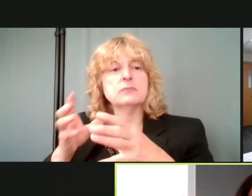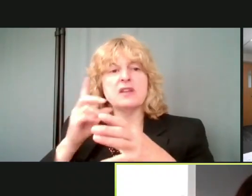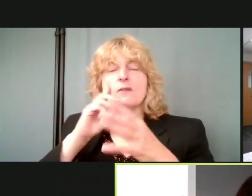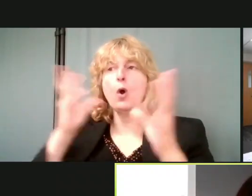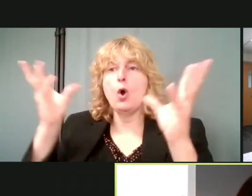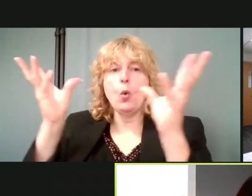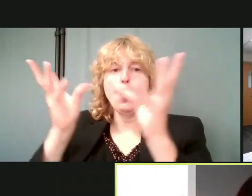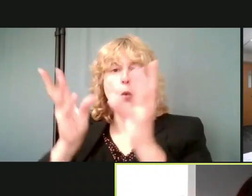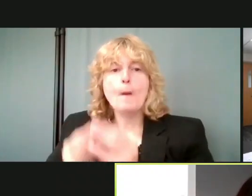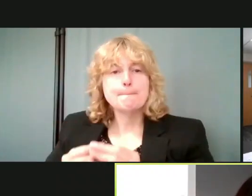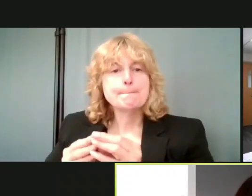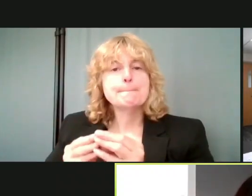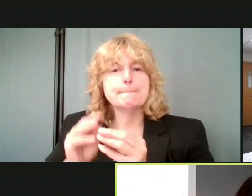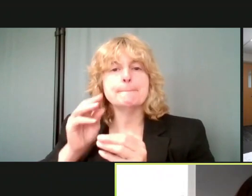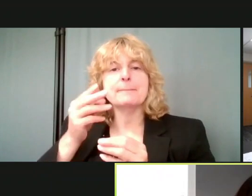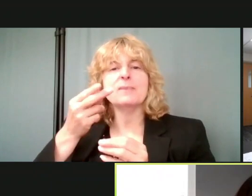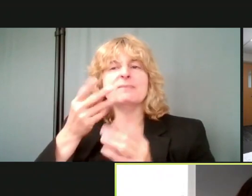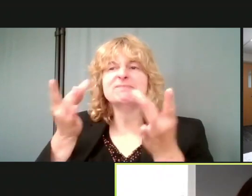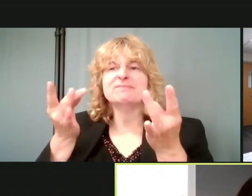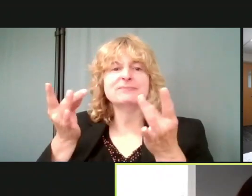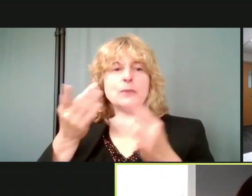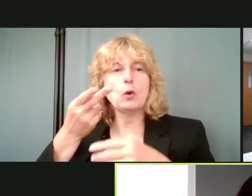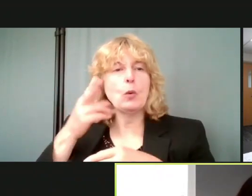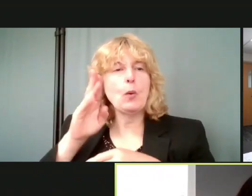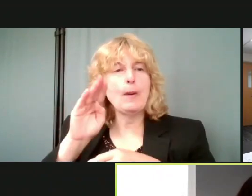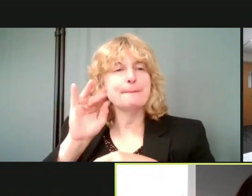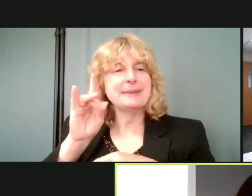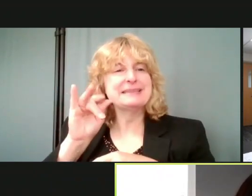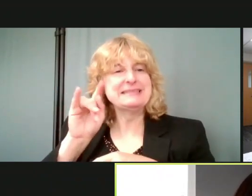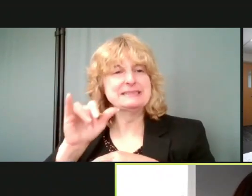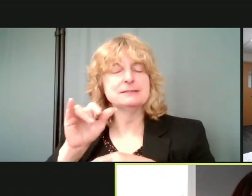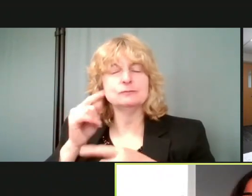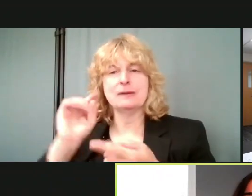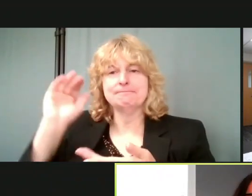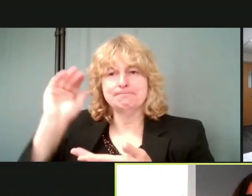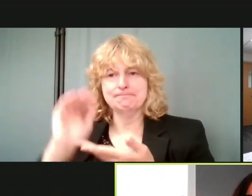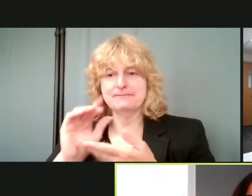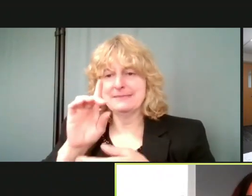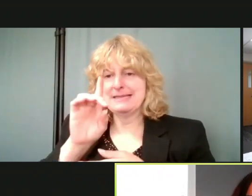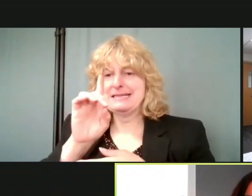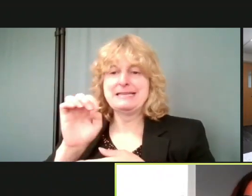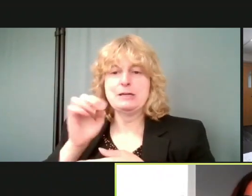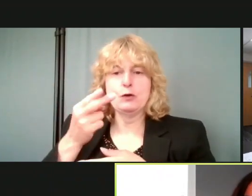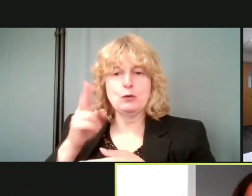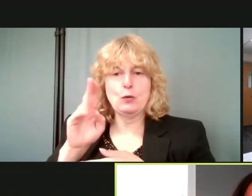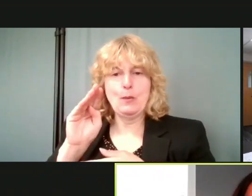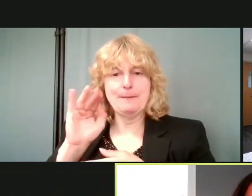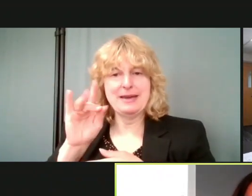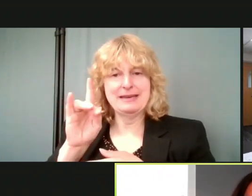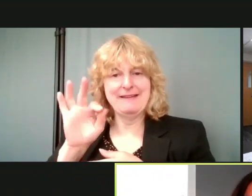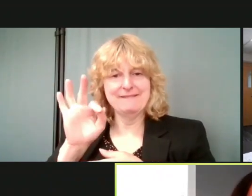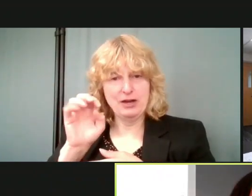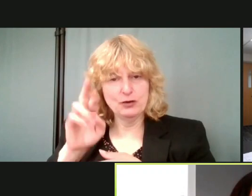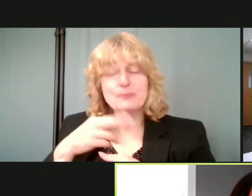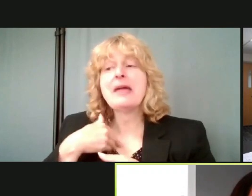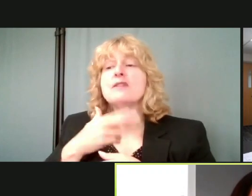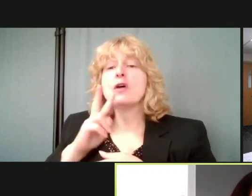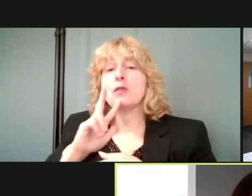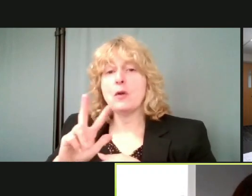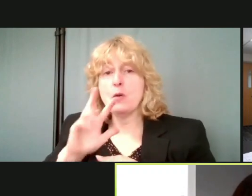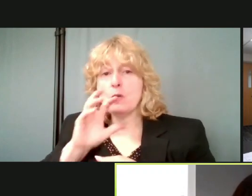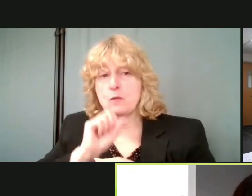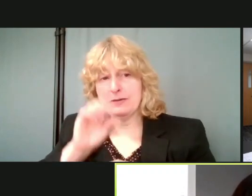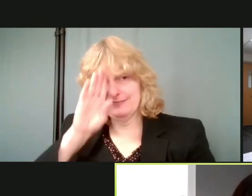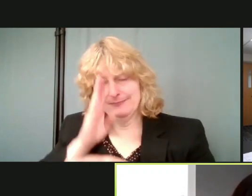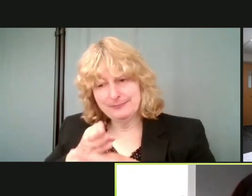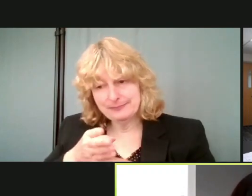once we finished up with cleanup, um, I have a three-year-old, his name is Leonel. Um, and I noticed that he had a really bad